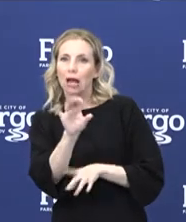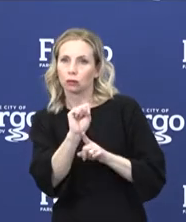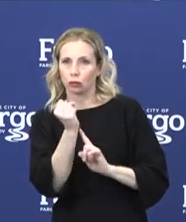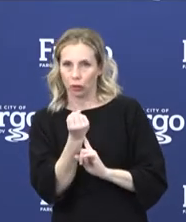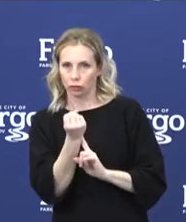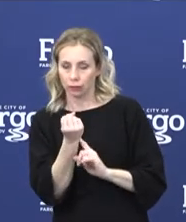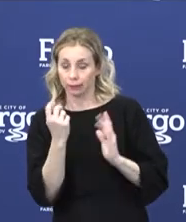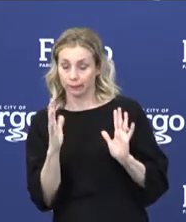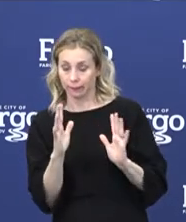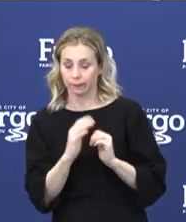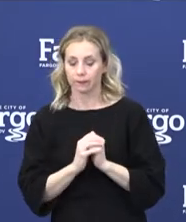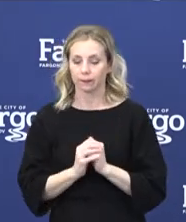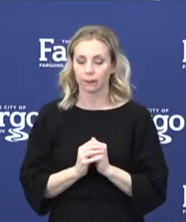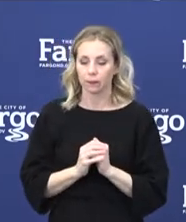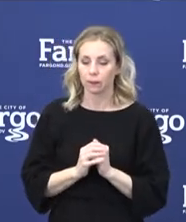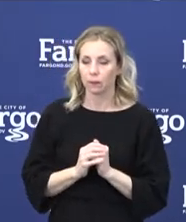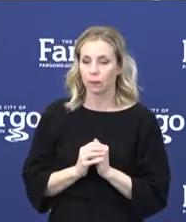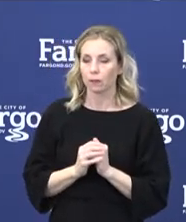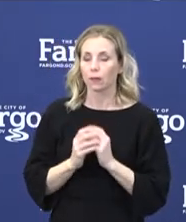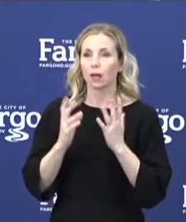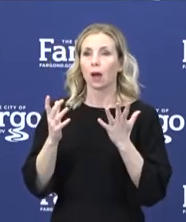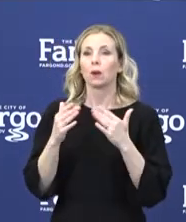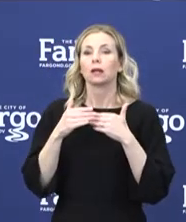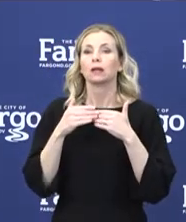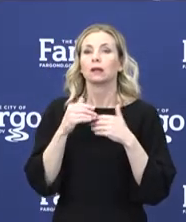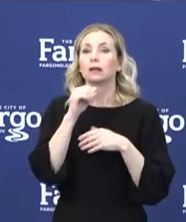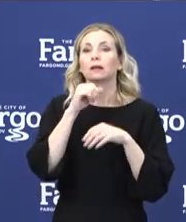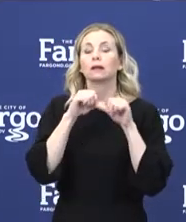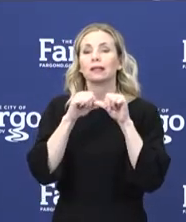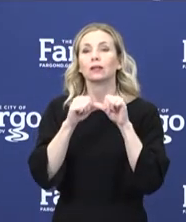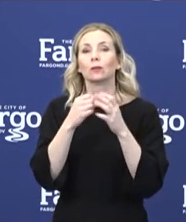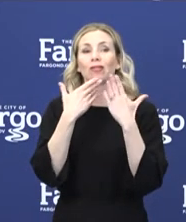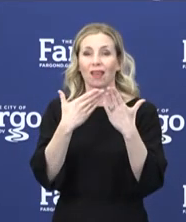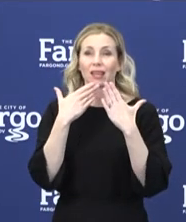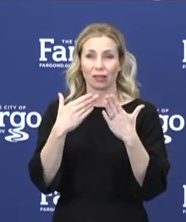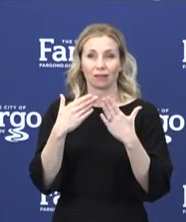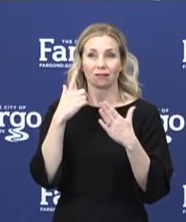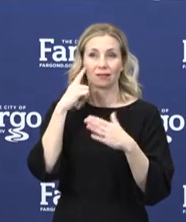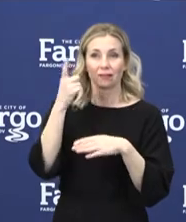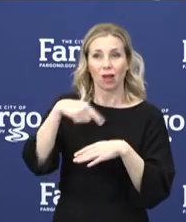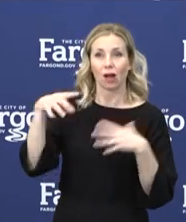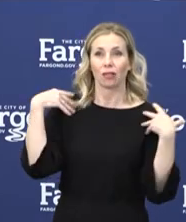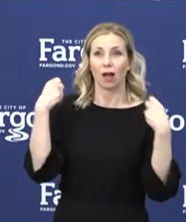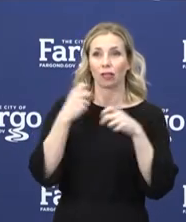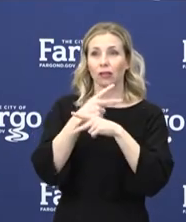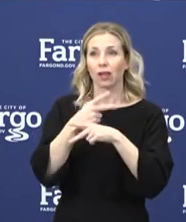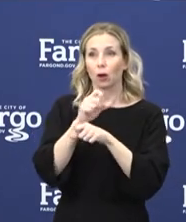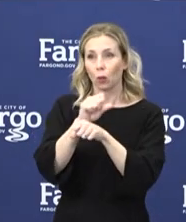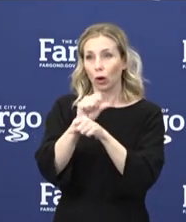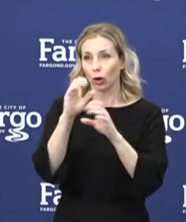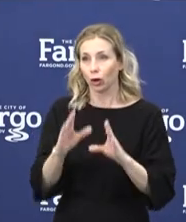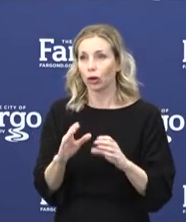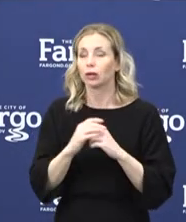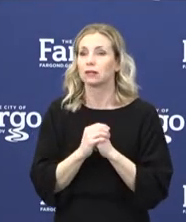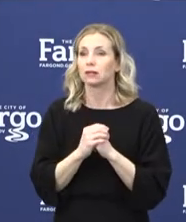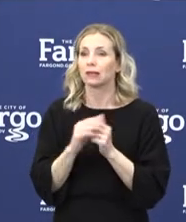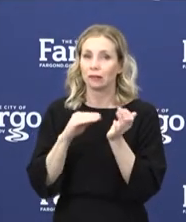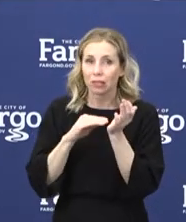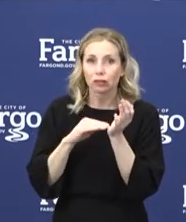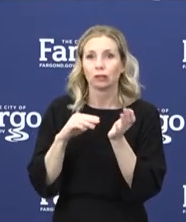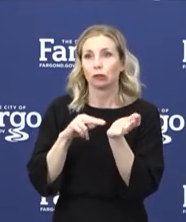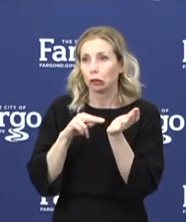I want to continue by thanking our physicians, our frontline health care workers, and everybody working